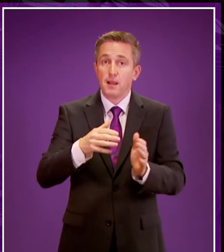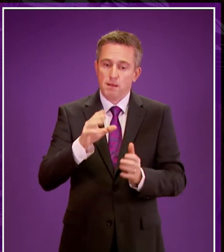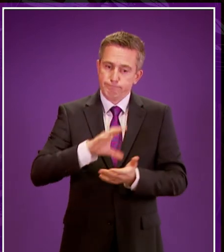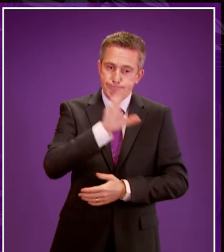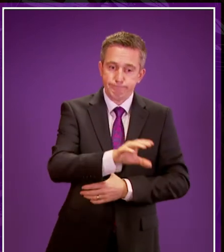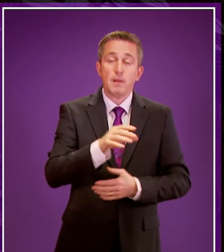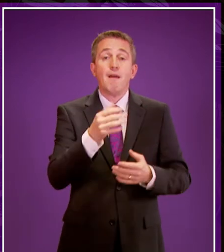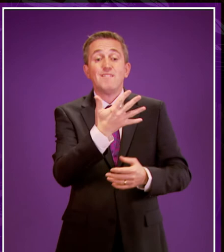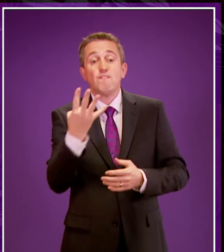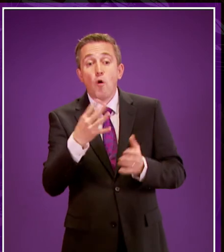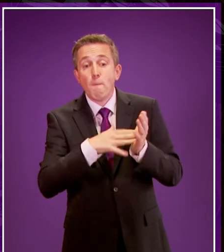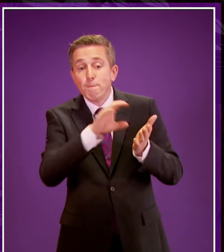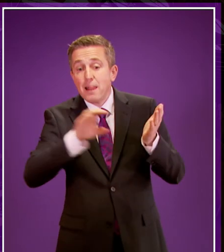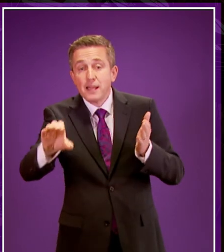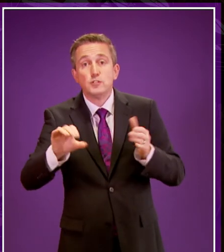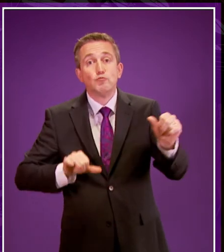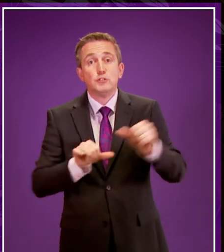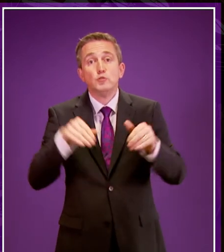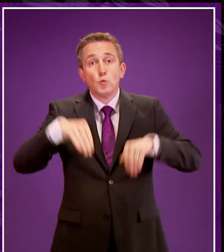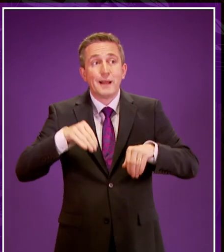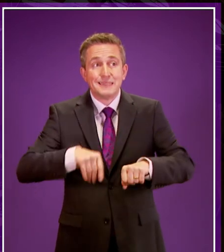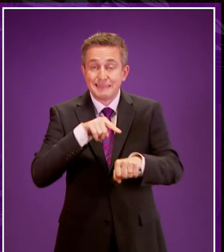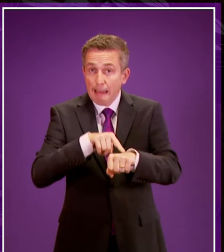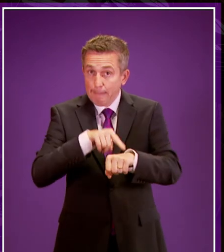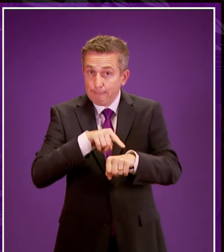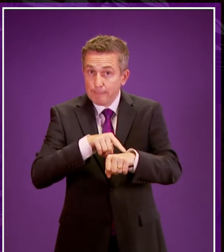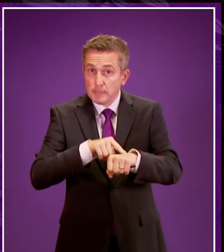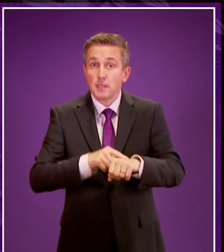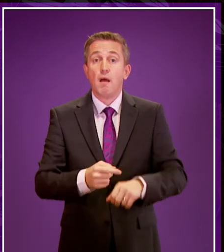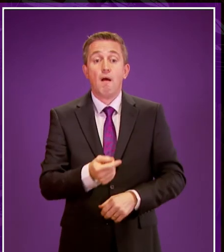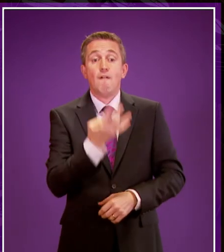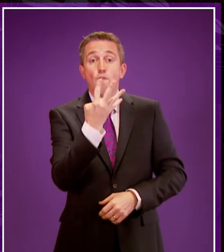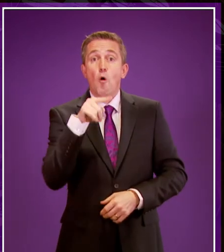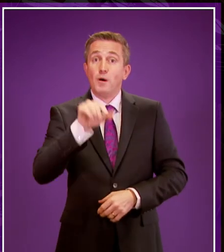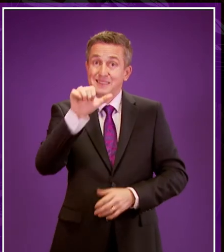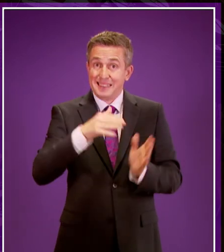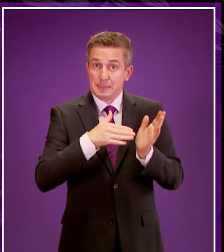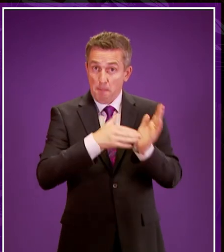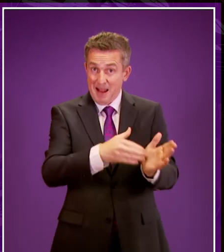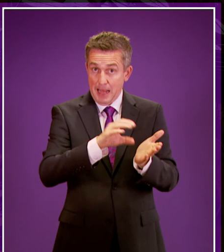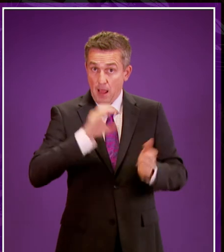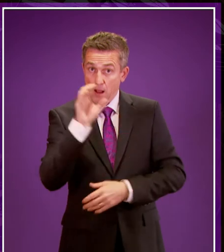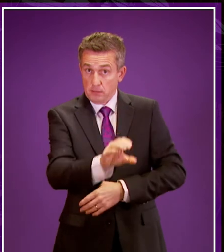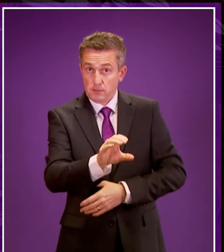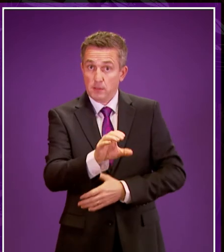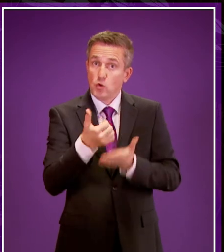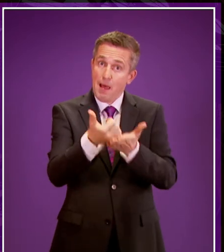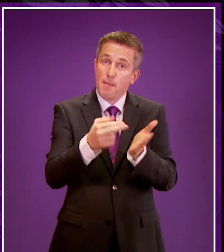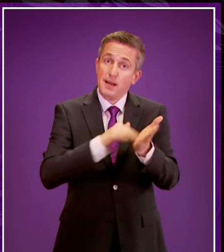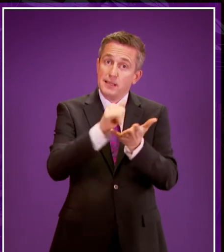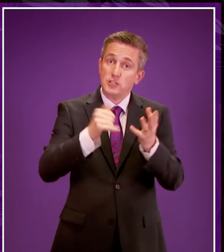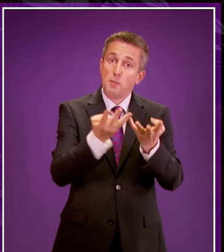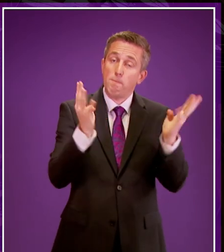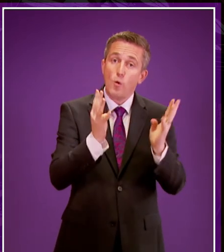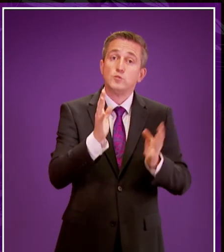million to support the reduction in waiting times, including 4.6 million to work with boards to